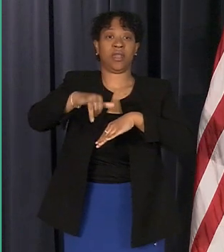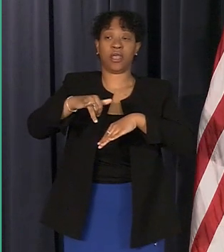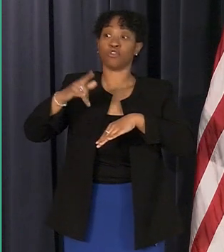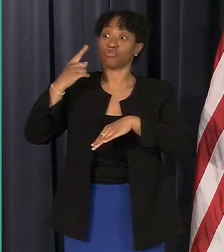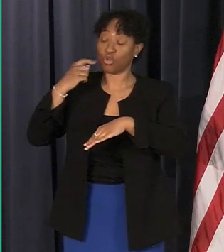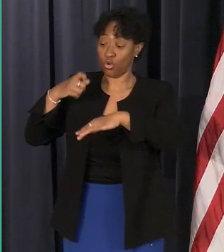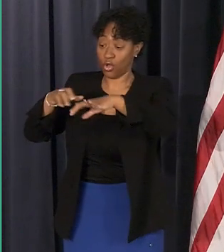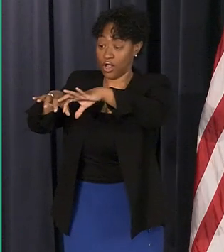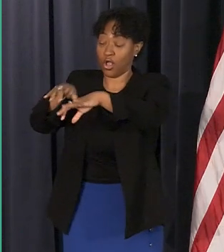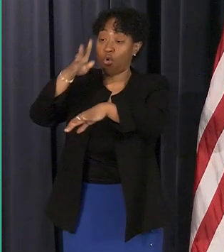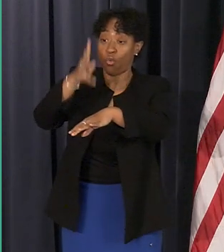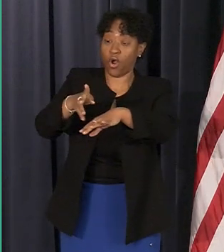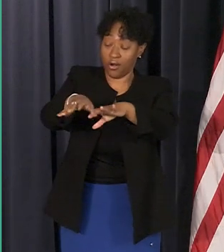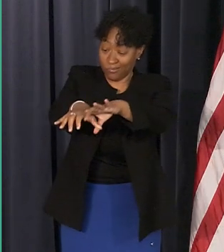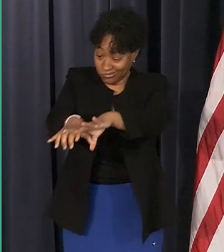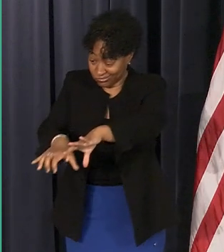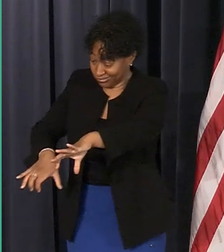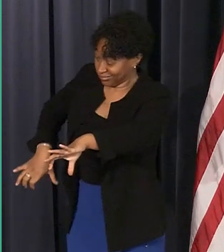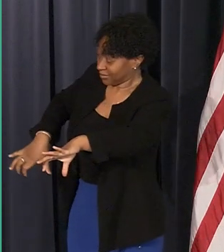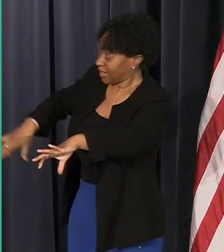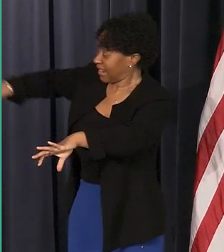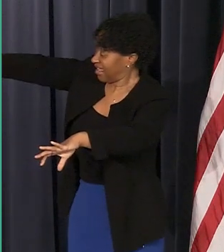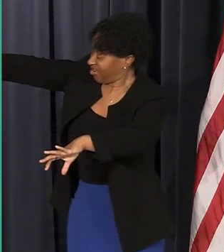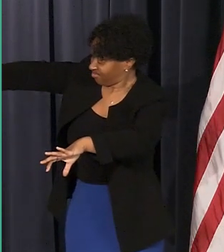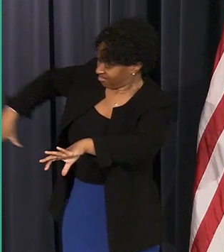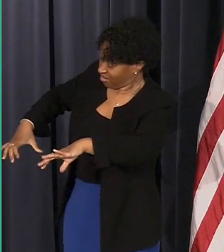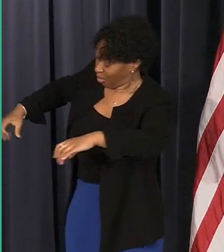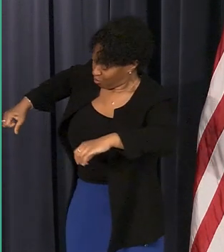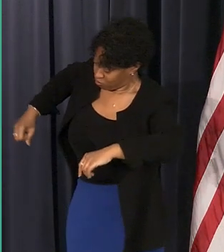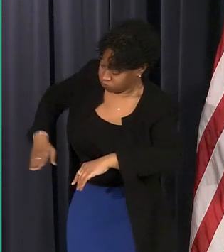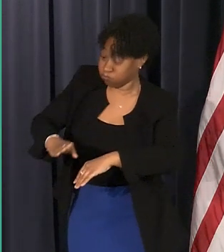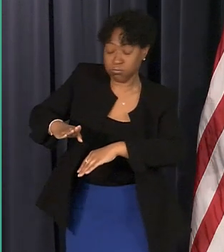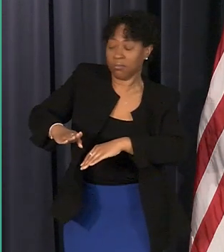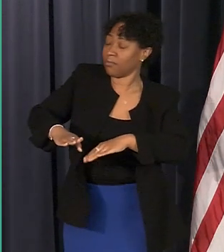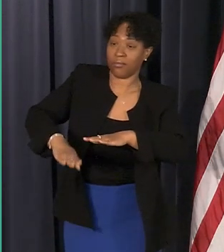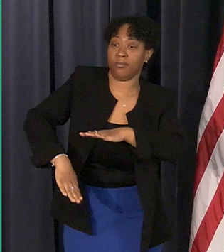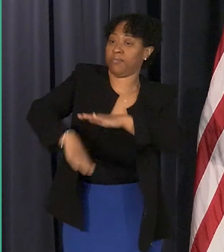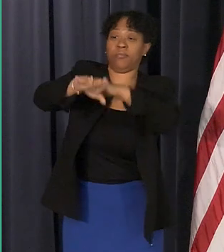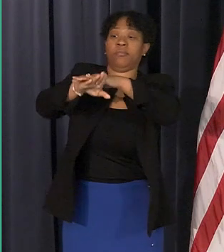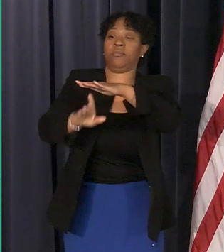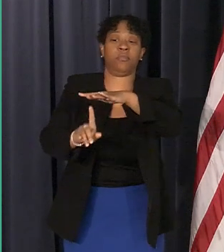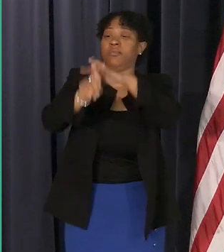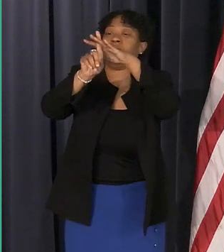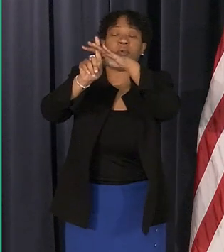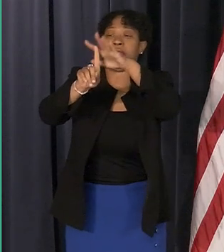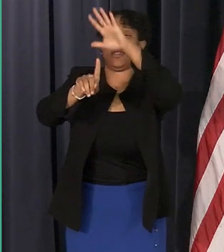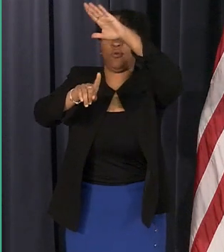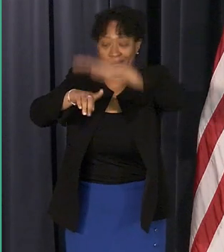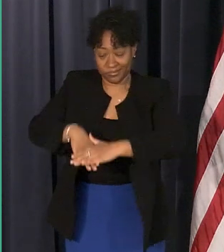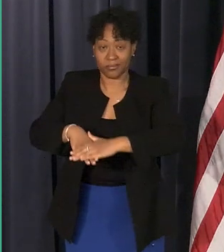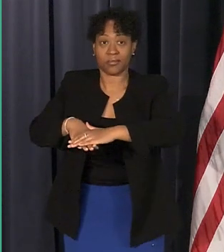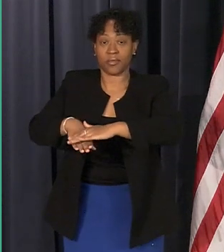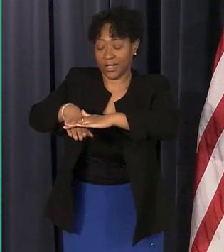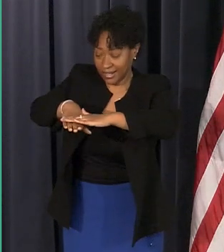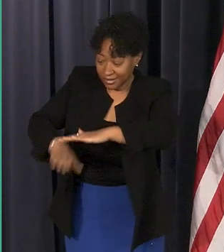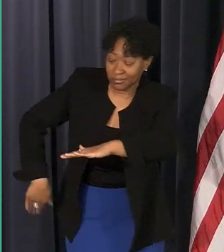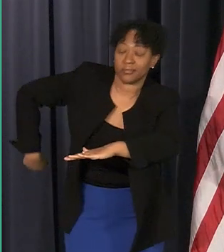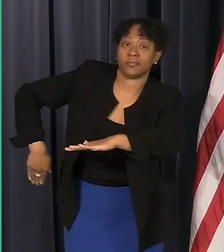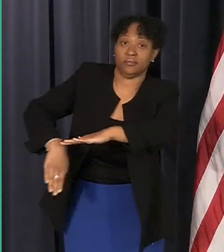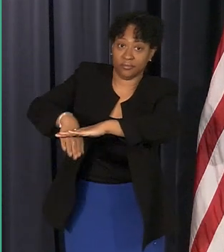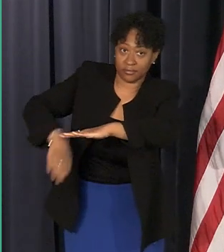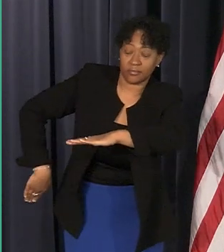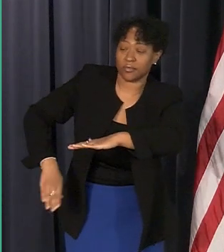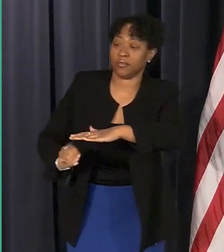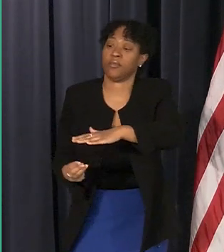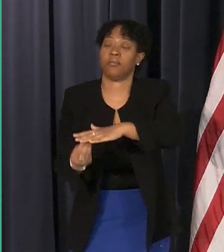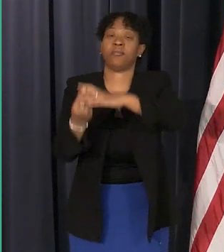from surcharging backwards into your basement keeping sewage out and lowering the risk of a